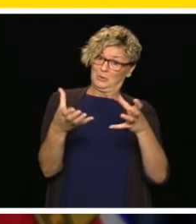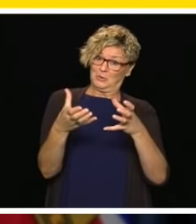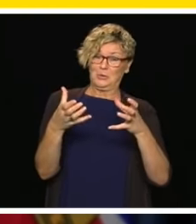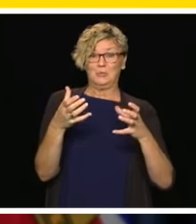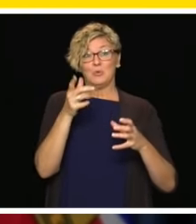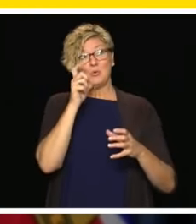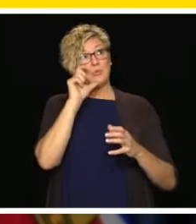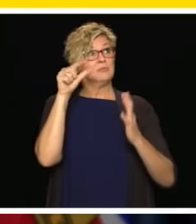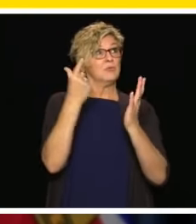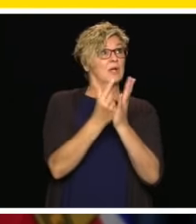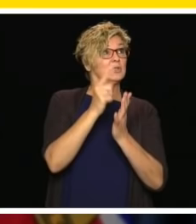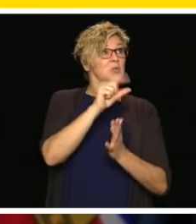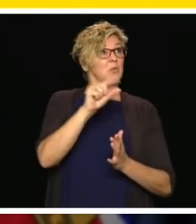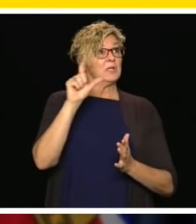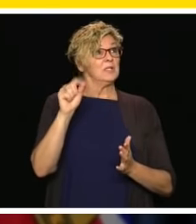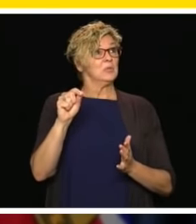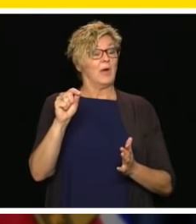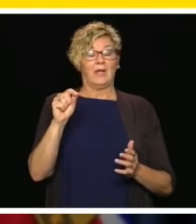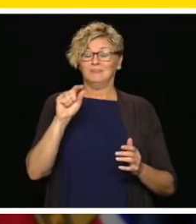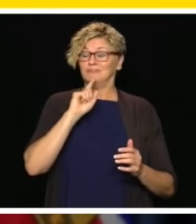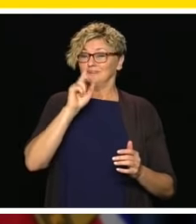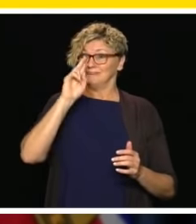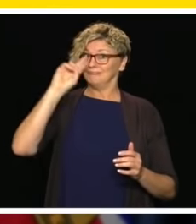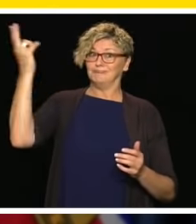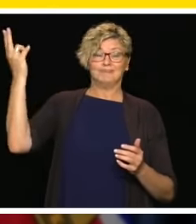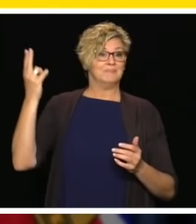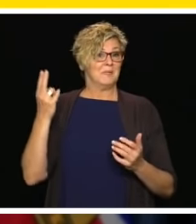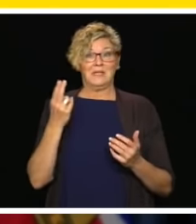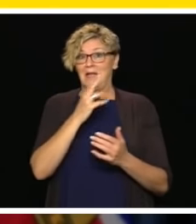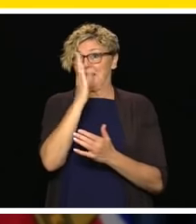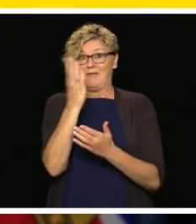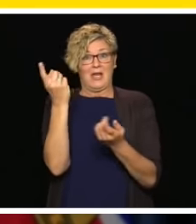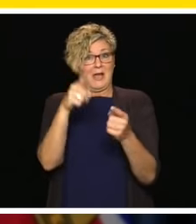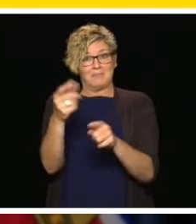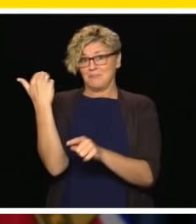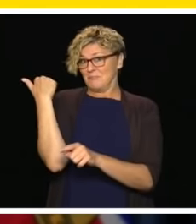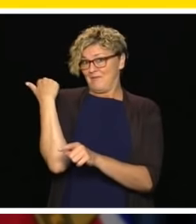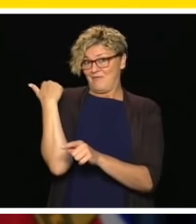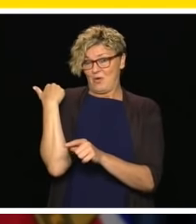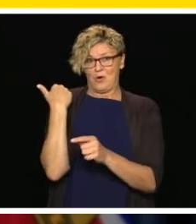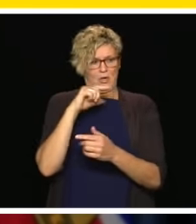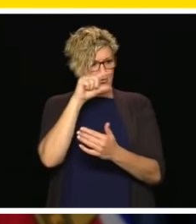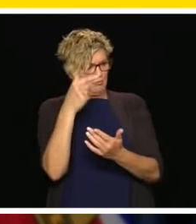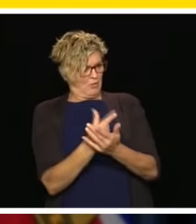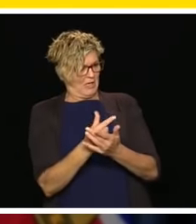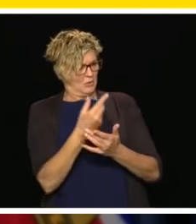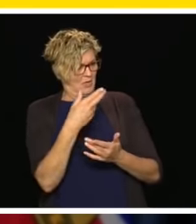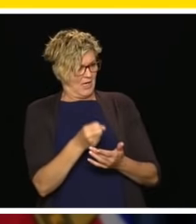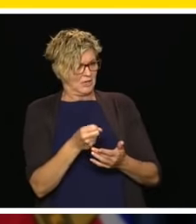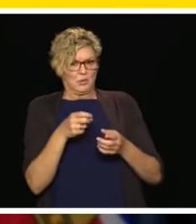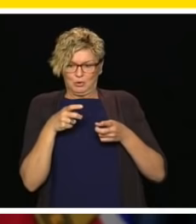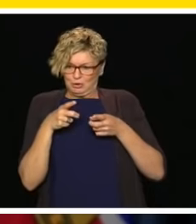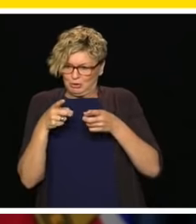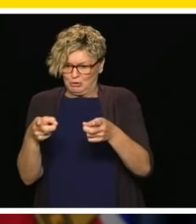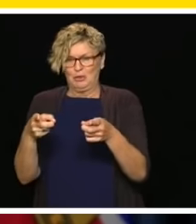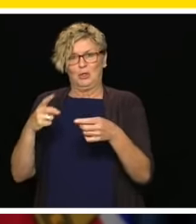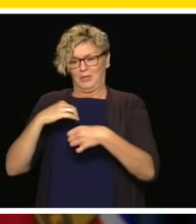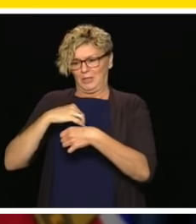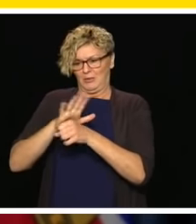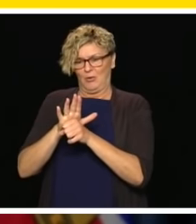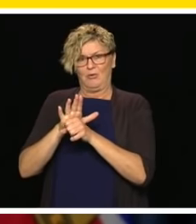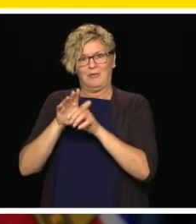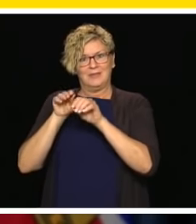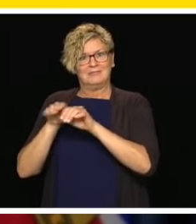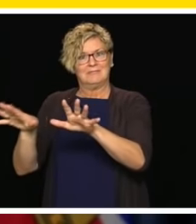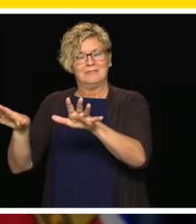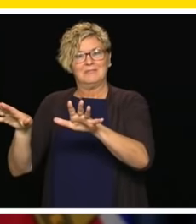of a global pandemic is something that has not been seen for over 100 years. But the reopening of your schools in June